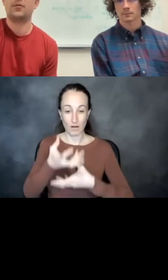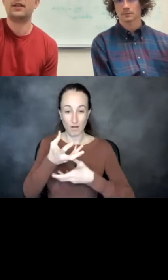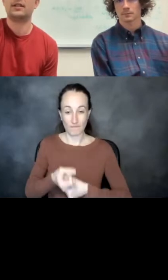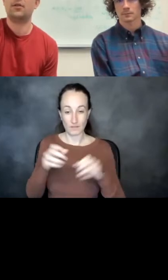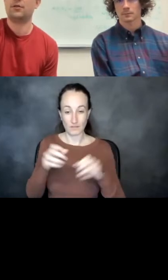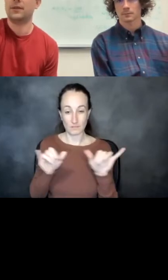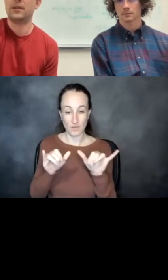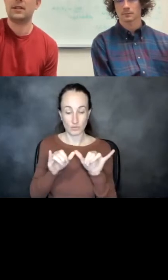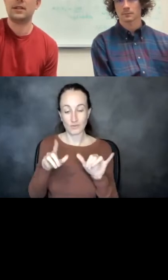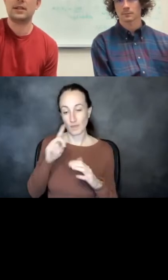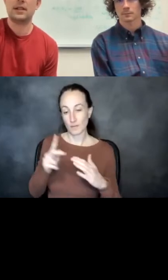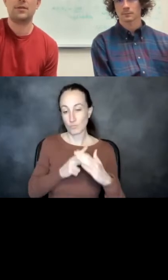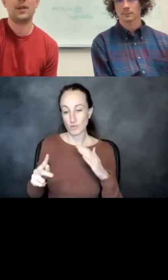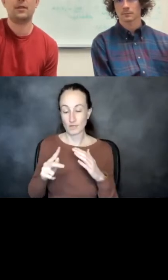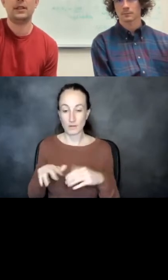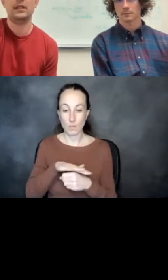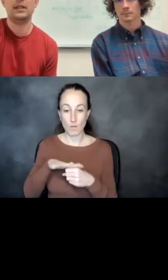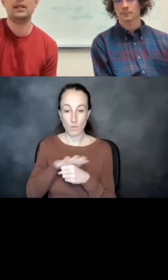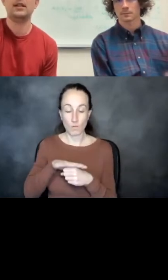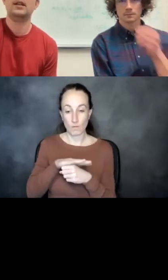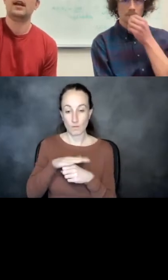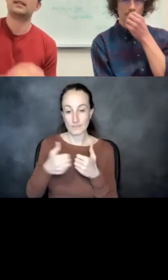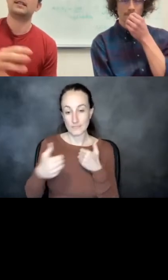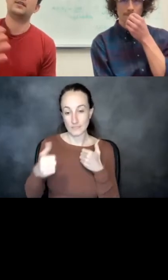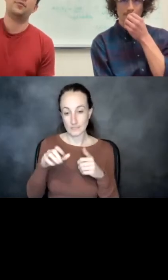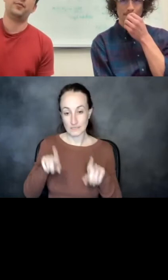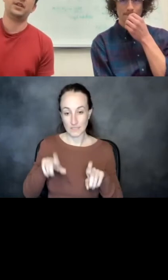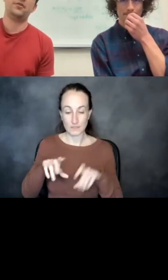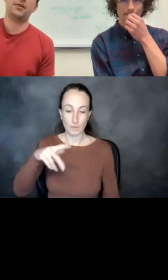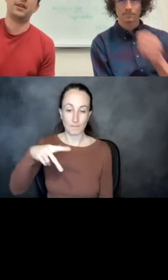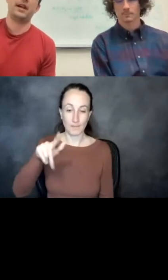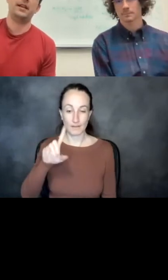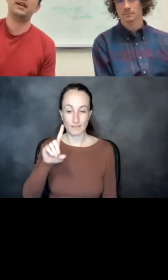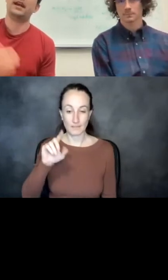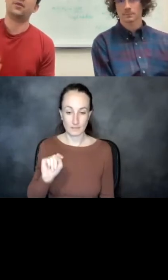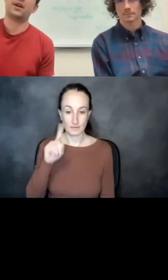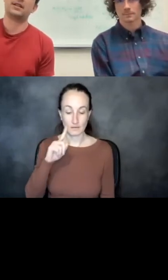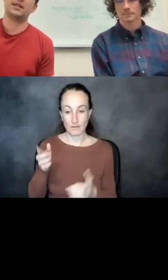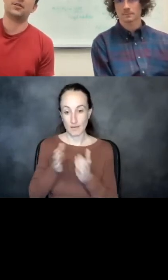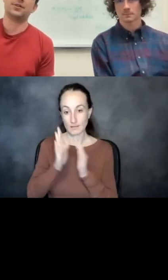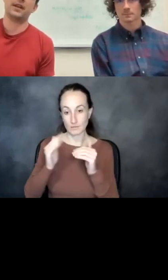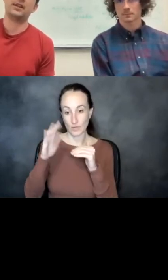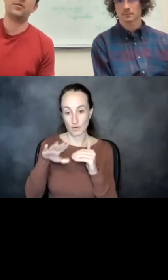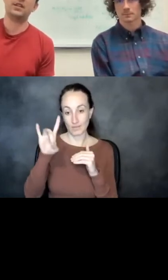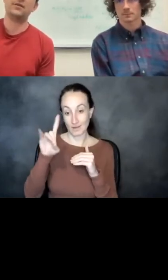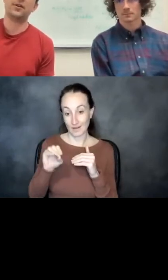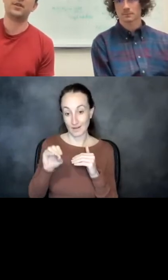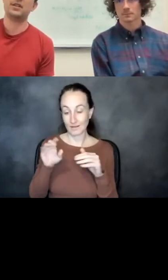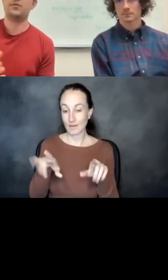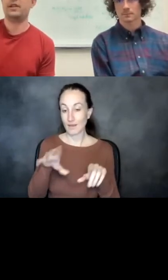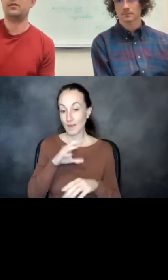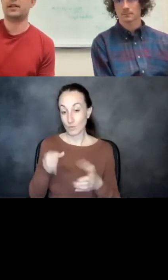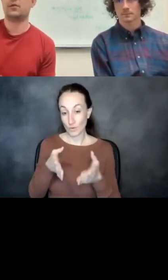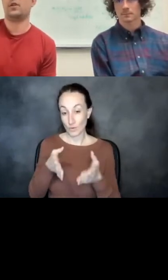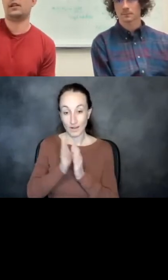the predicted local difference distance test or PLDDT, asking that be greater than 80. And we're asking also that the motif R